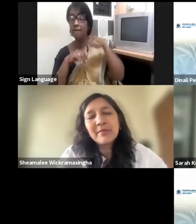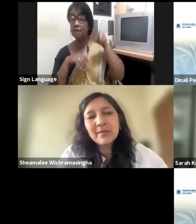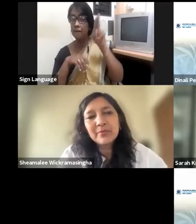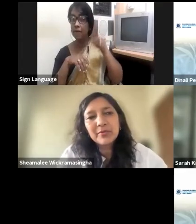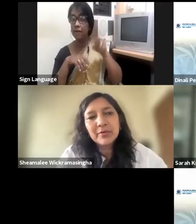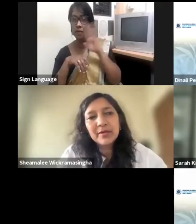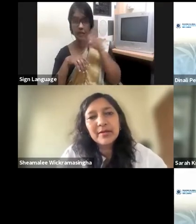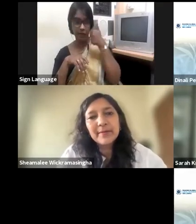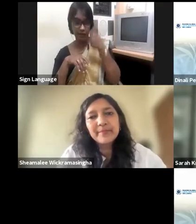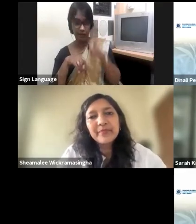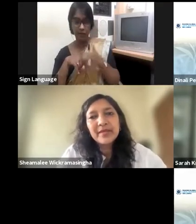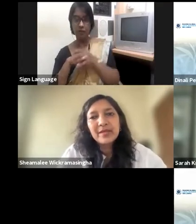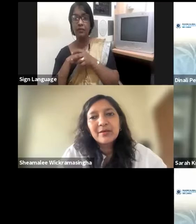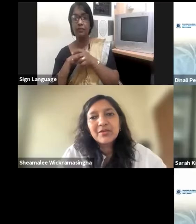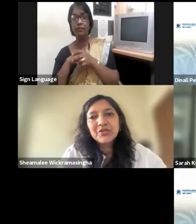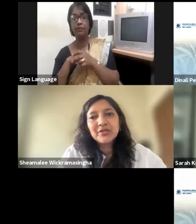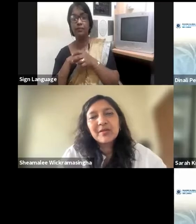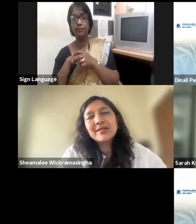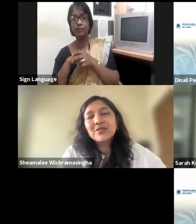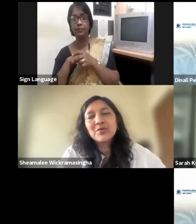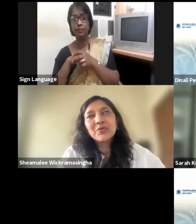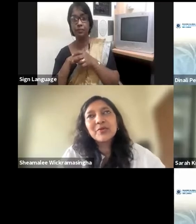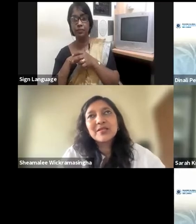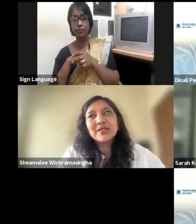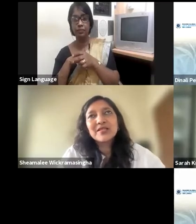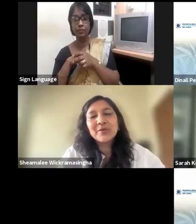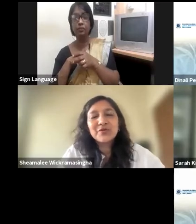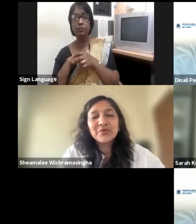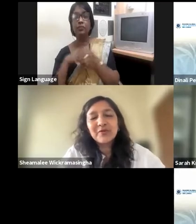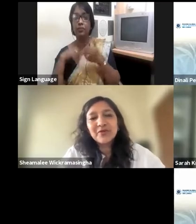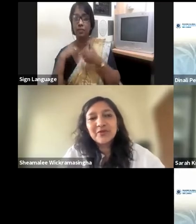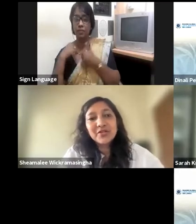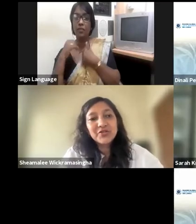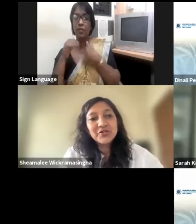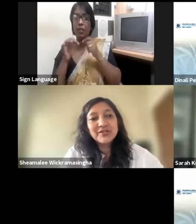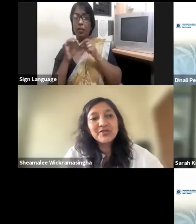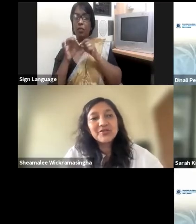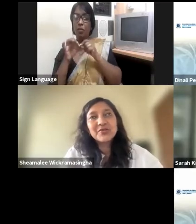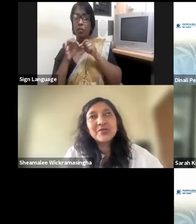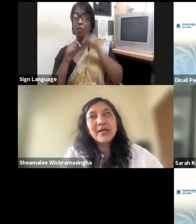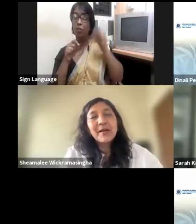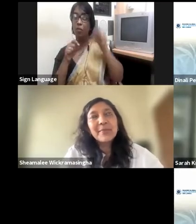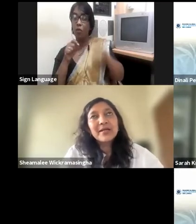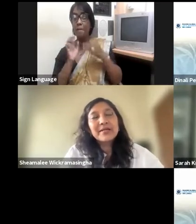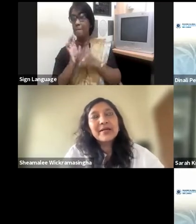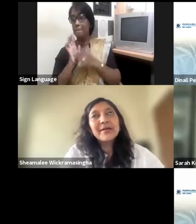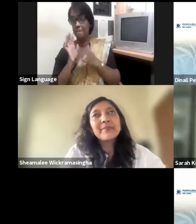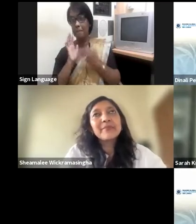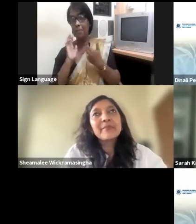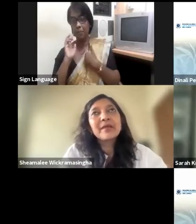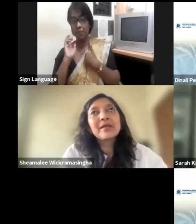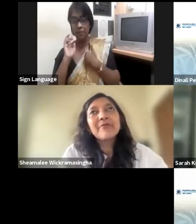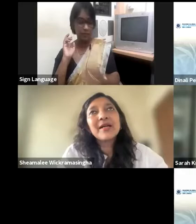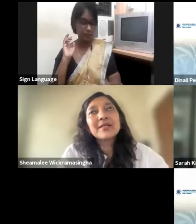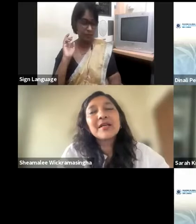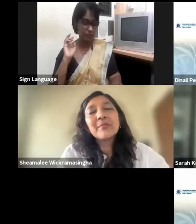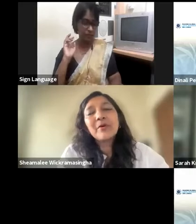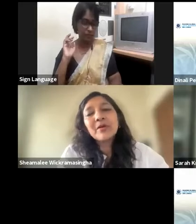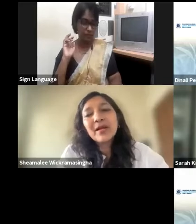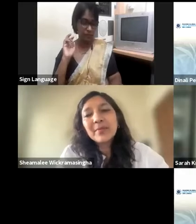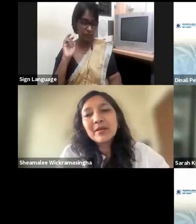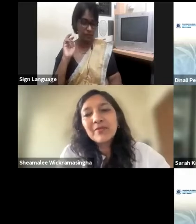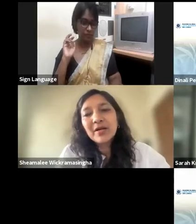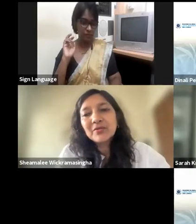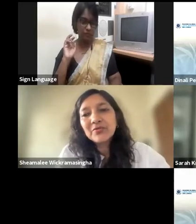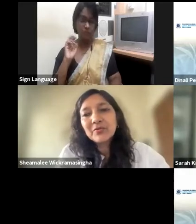on a family board which has its own nuances because you have generational issues, but if I take